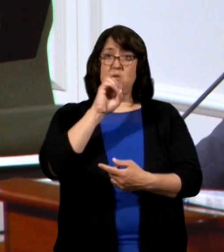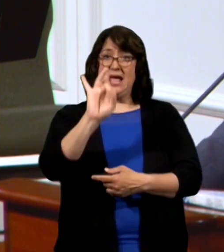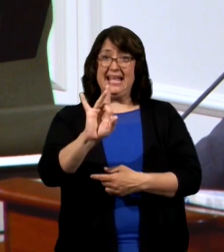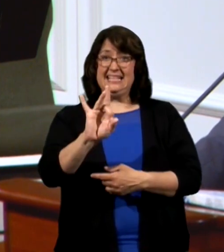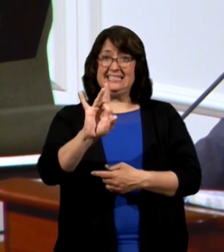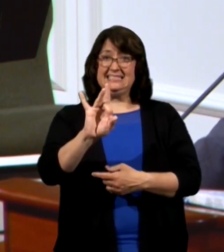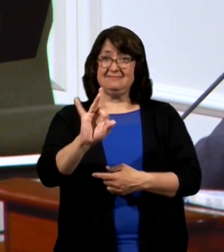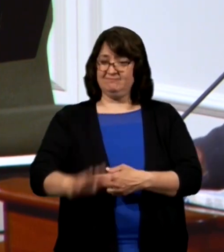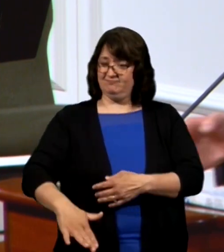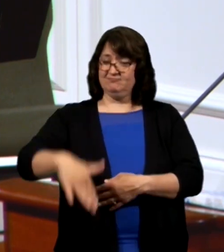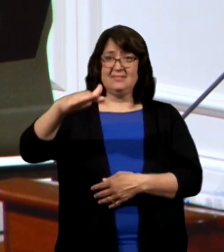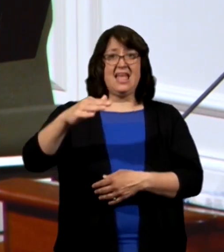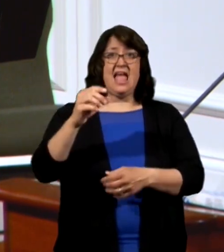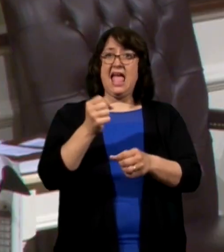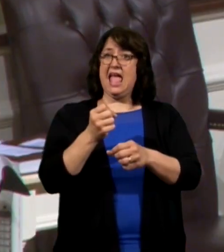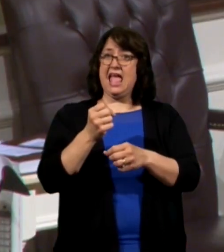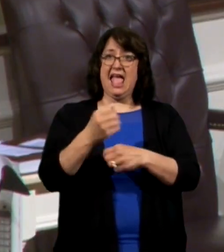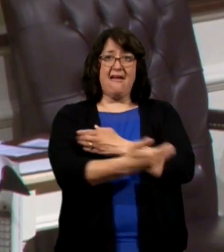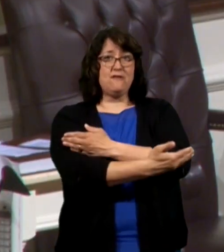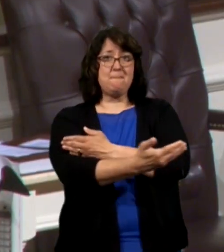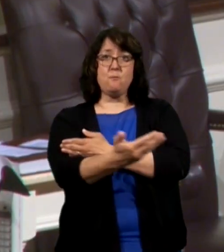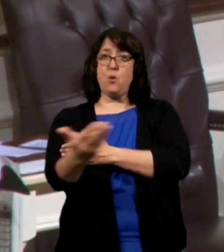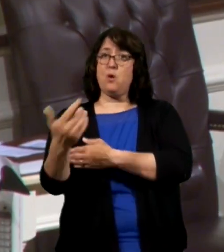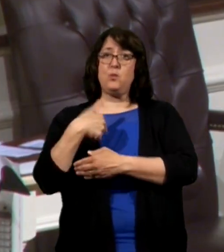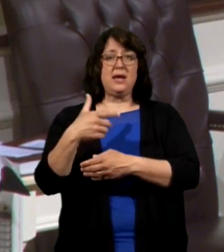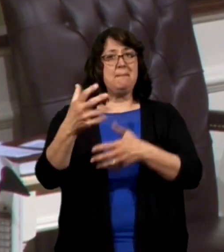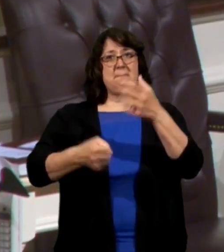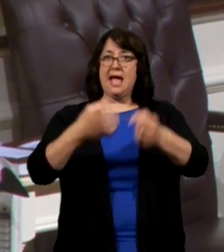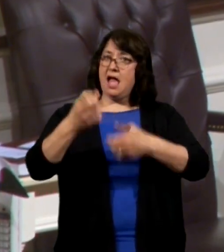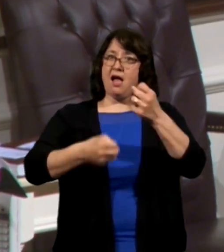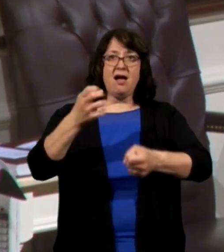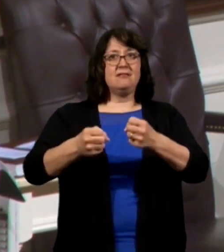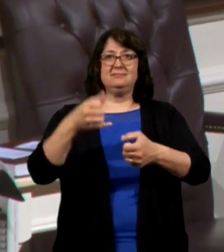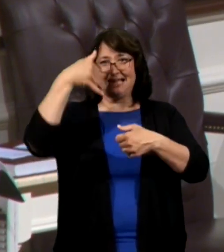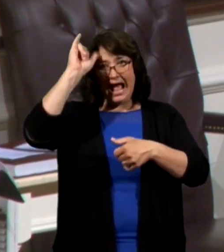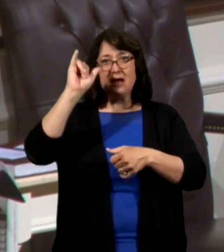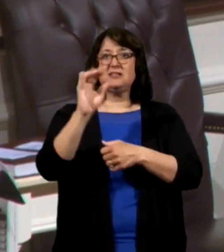every morning at four o'clock, we got up and went out and milked cows.